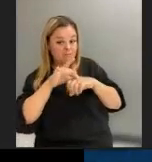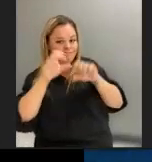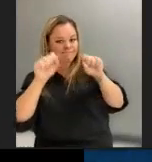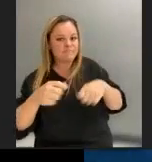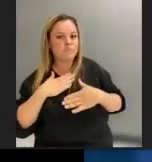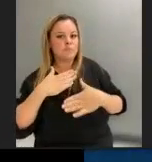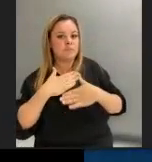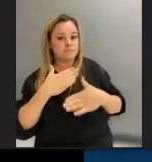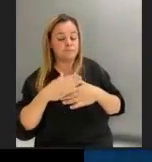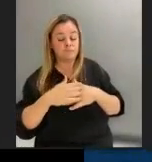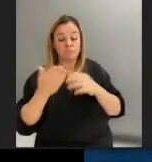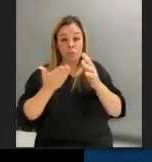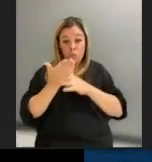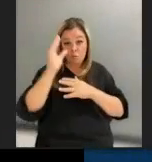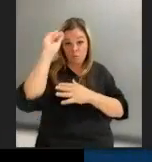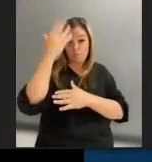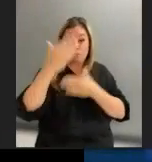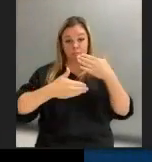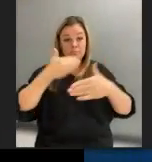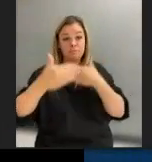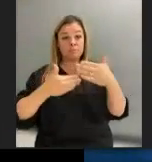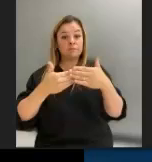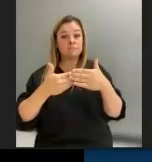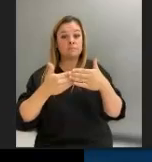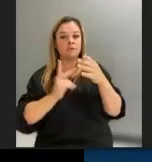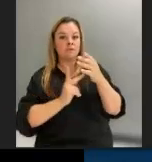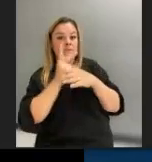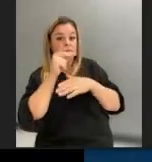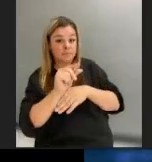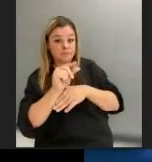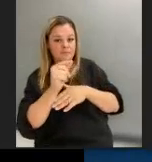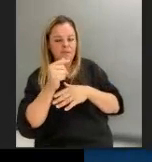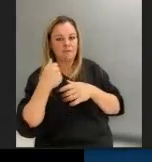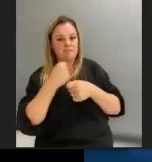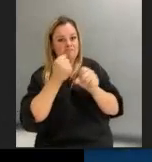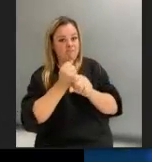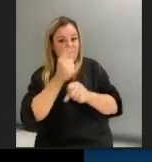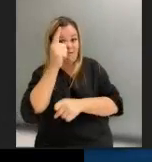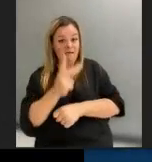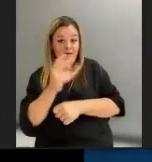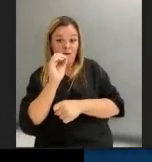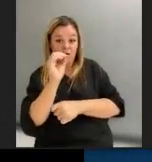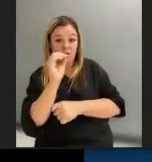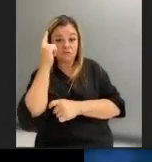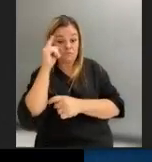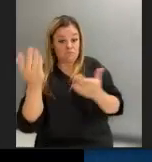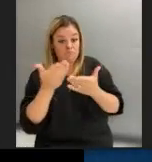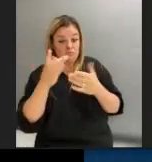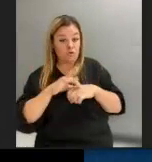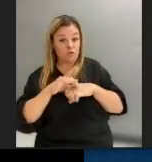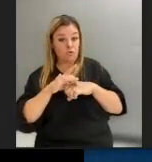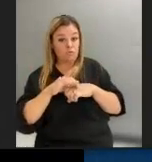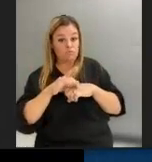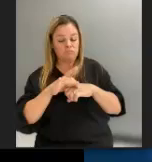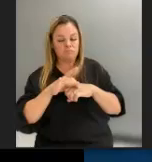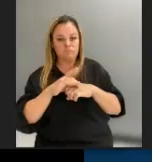Through photosynthesis, phytoplankton generate one half of the oxygen produced on Earth that all